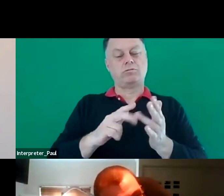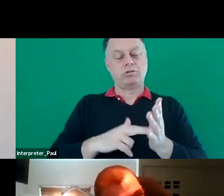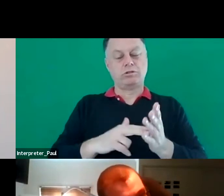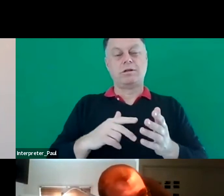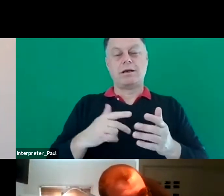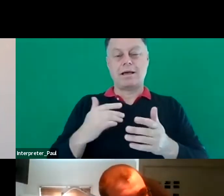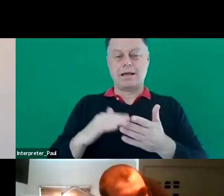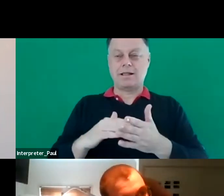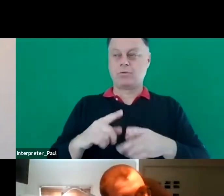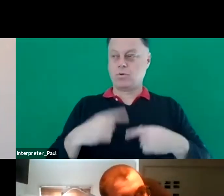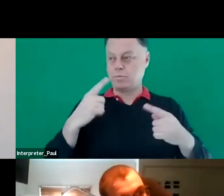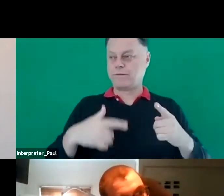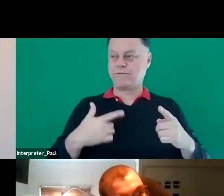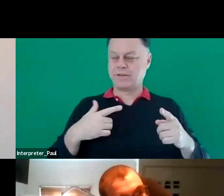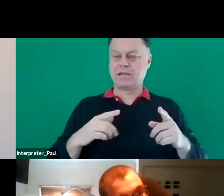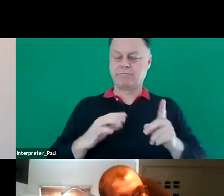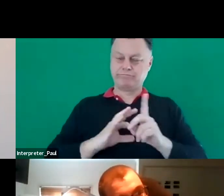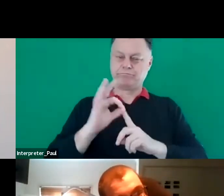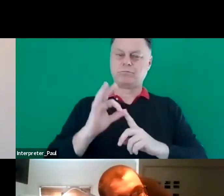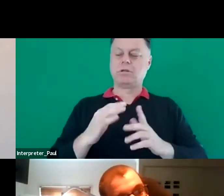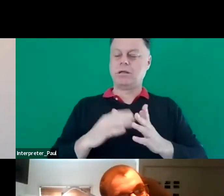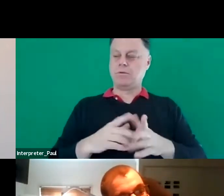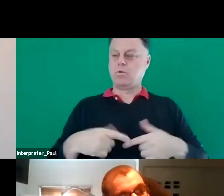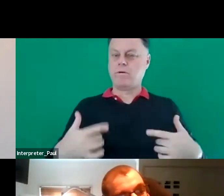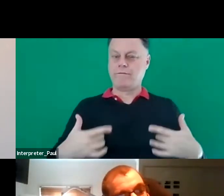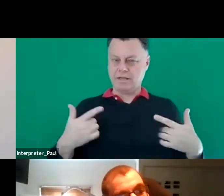particularly First Nations, Australians with disabilities.